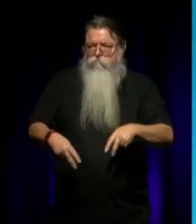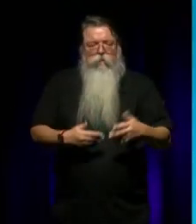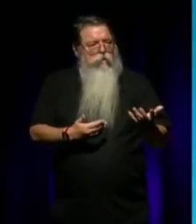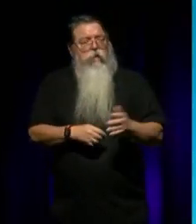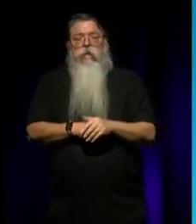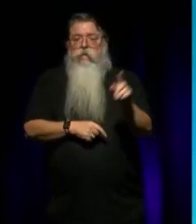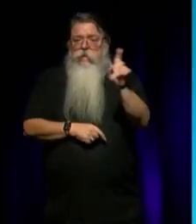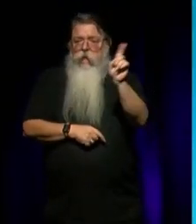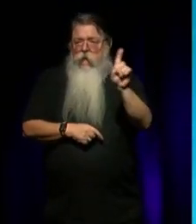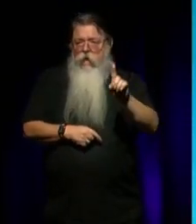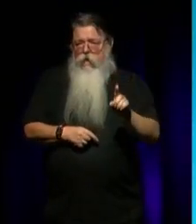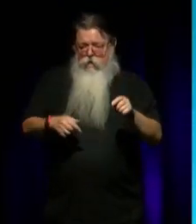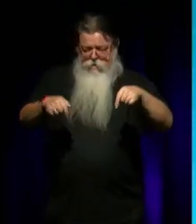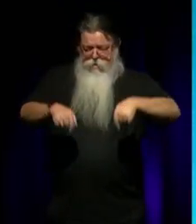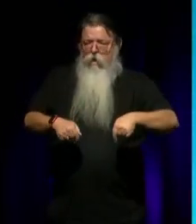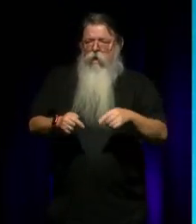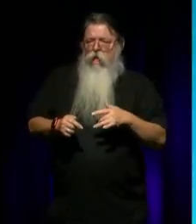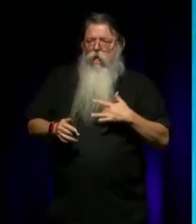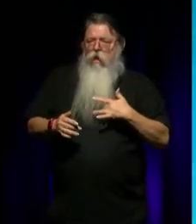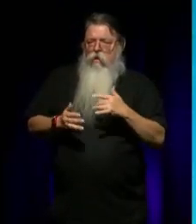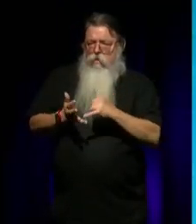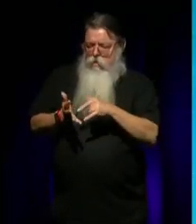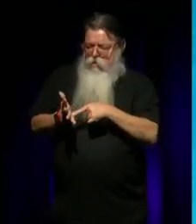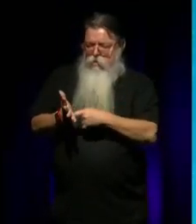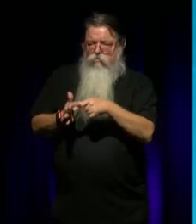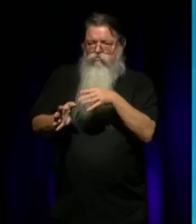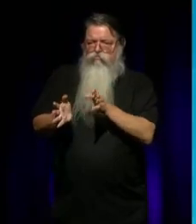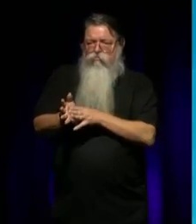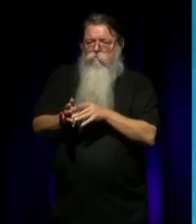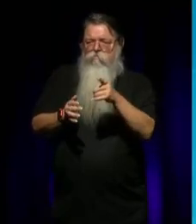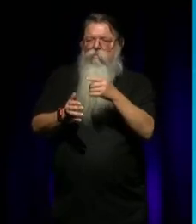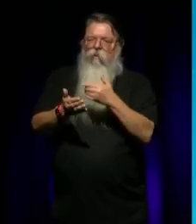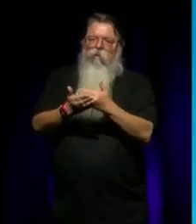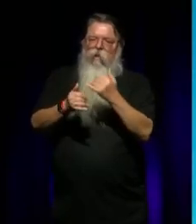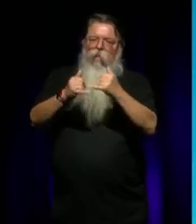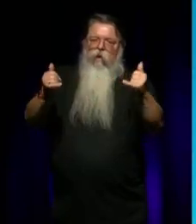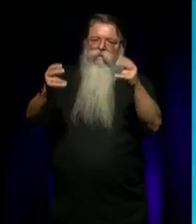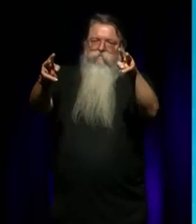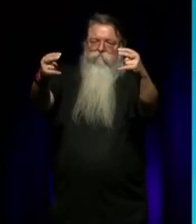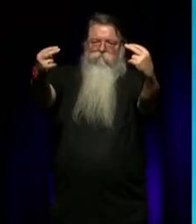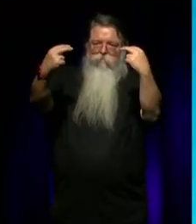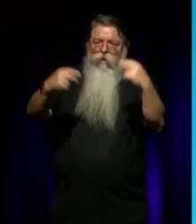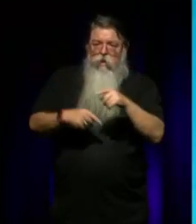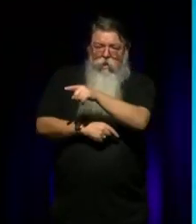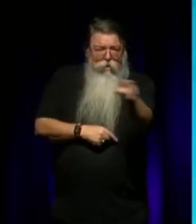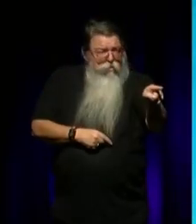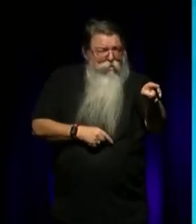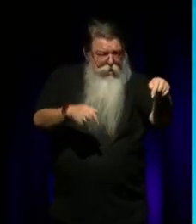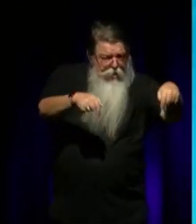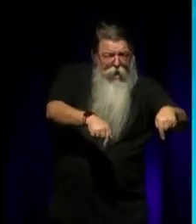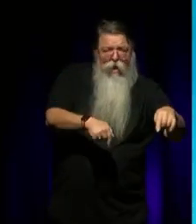stream page. So tonight we'll be using Slido to collect questions from both online and auditorium audiences.